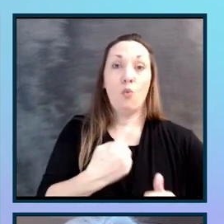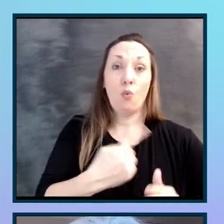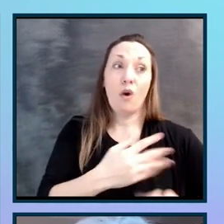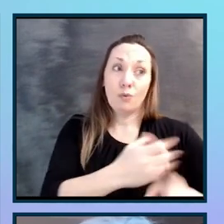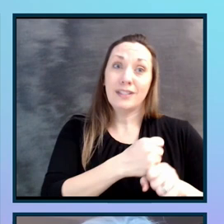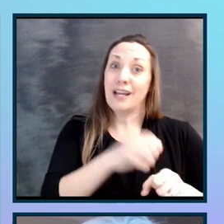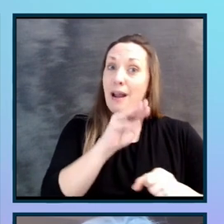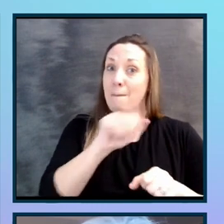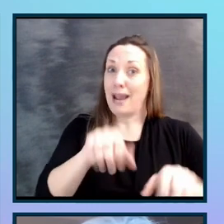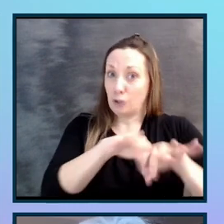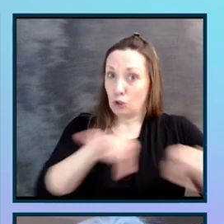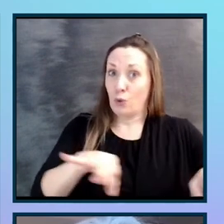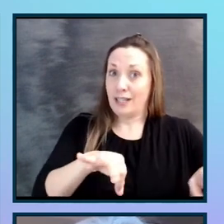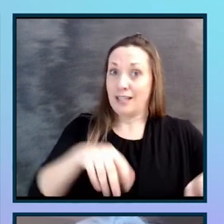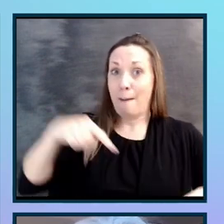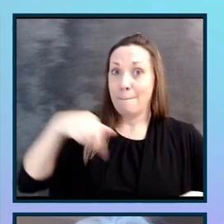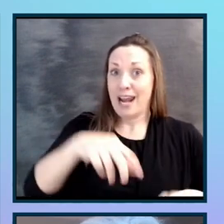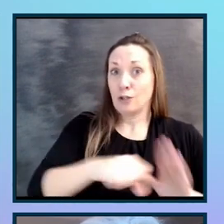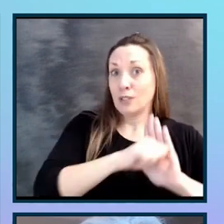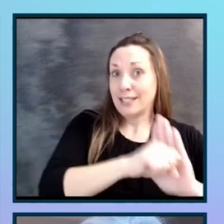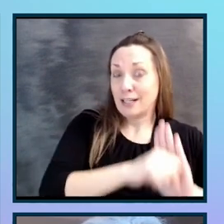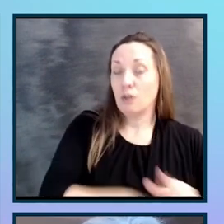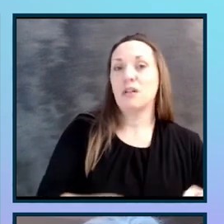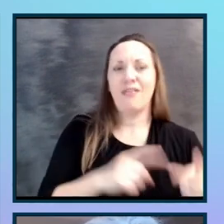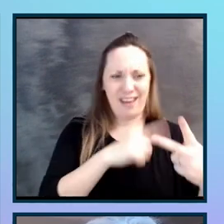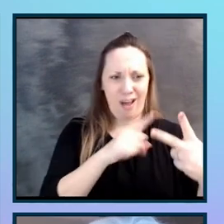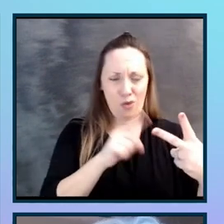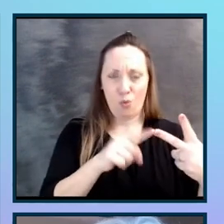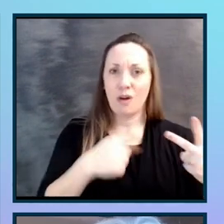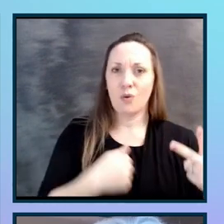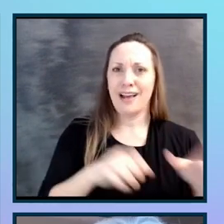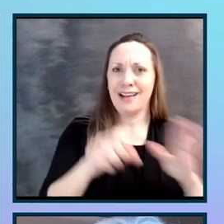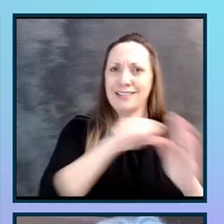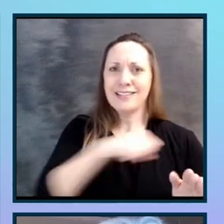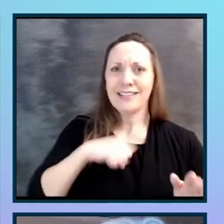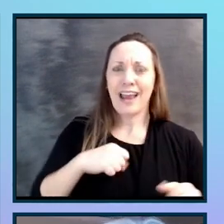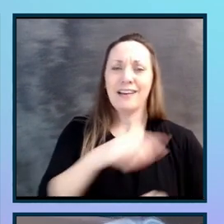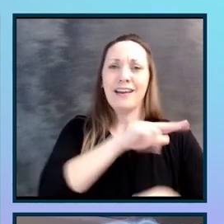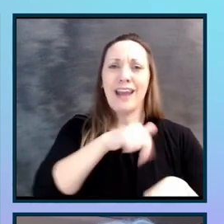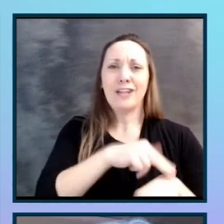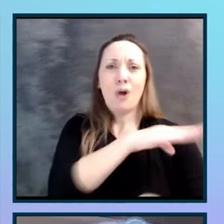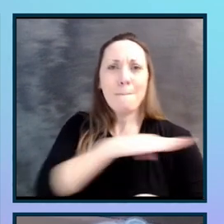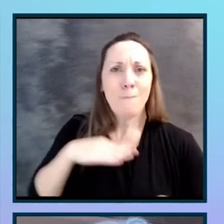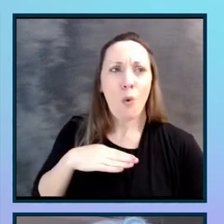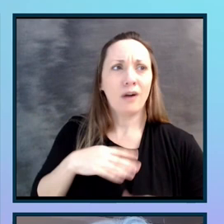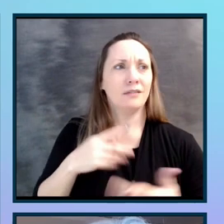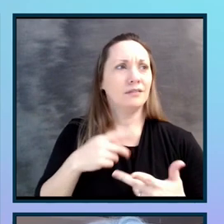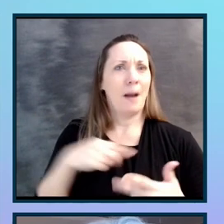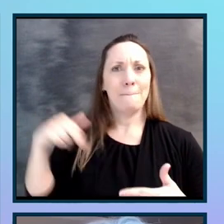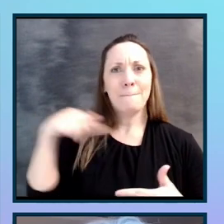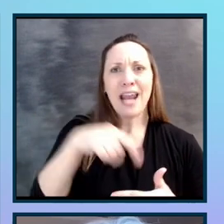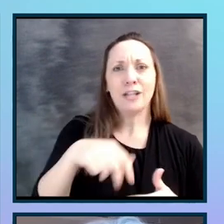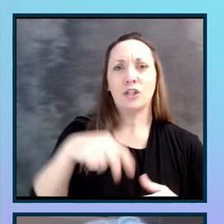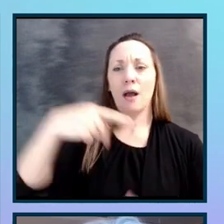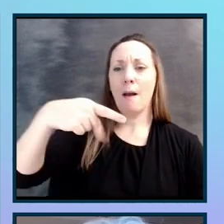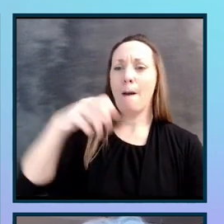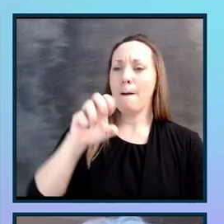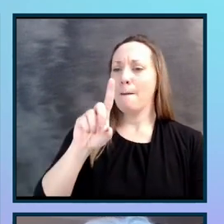pedestrian signals. The other was on state and national boards on accessible pedestrian signals. So in a lawsuit,